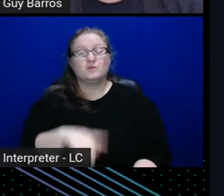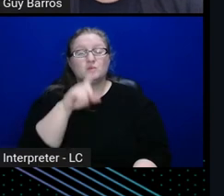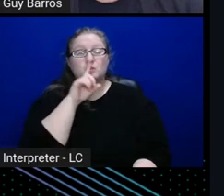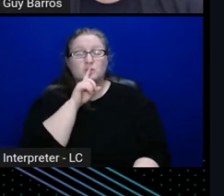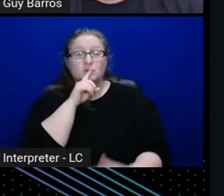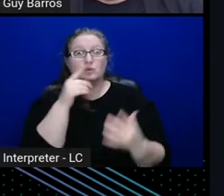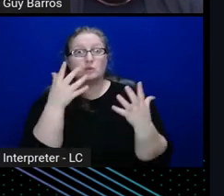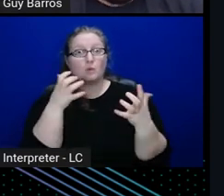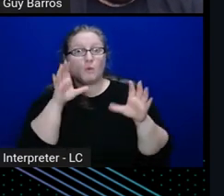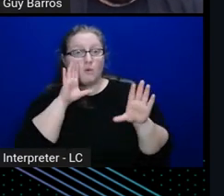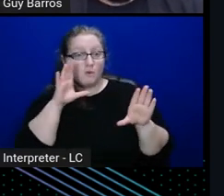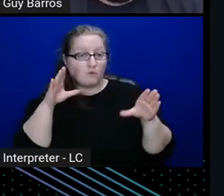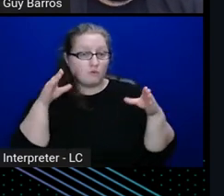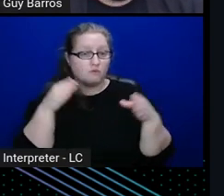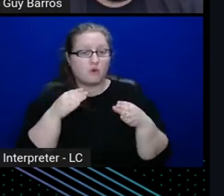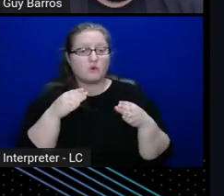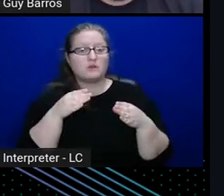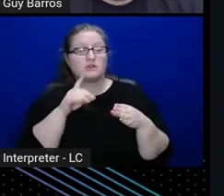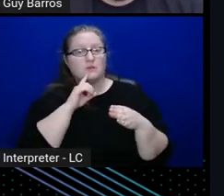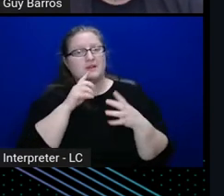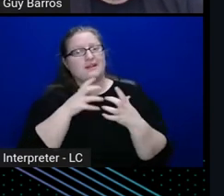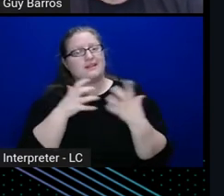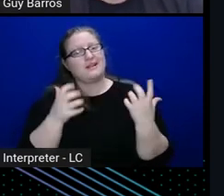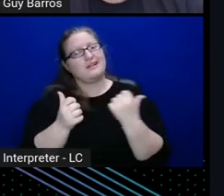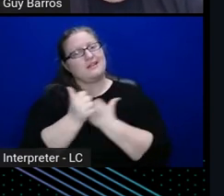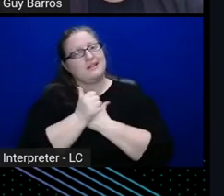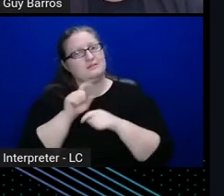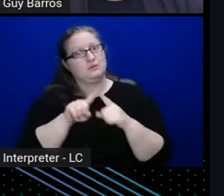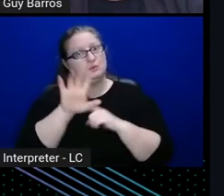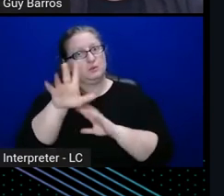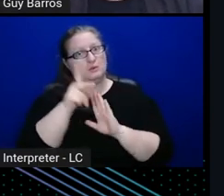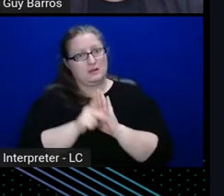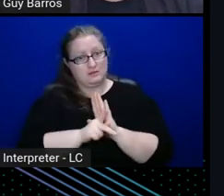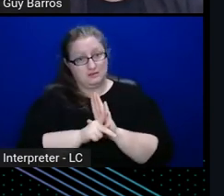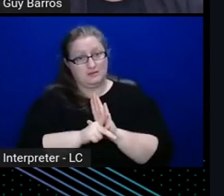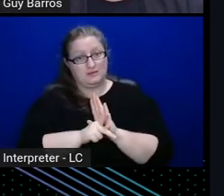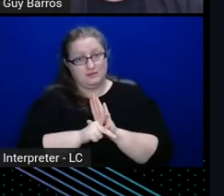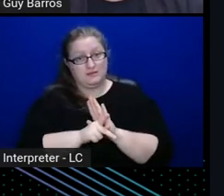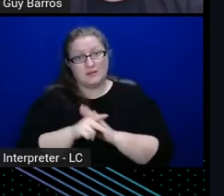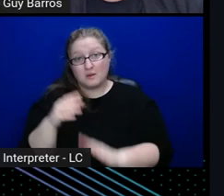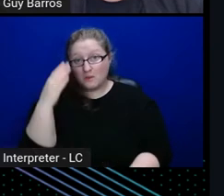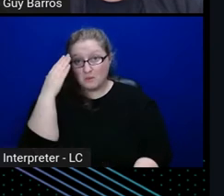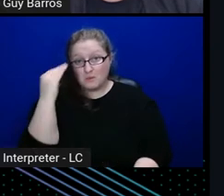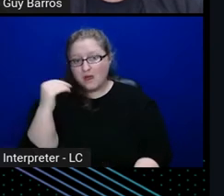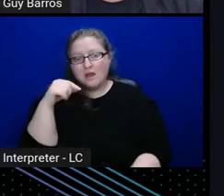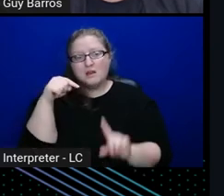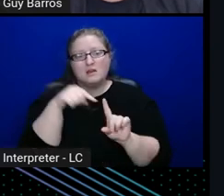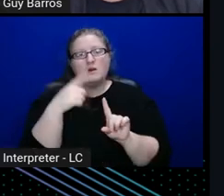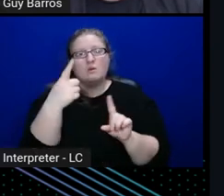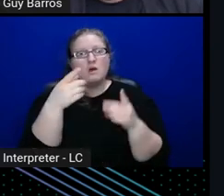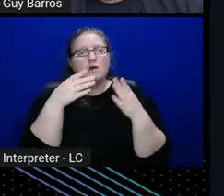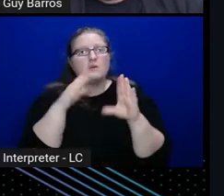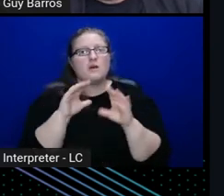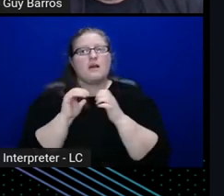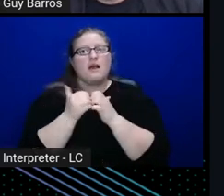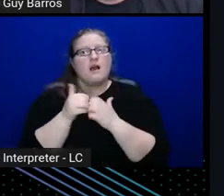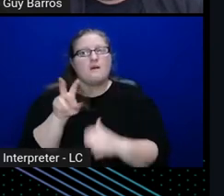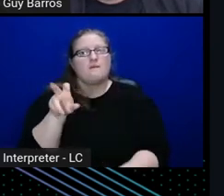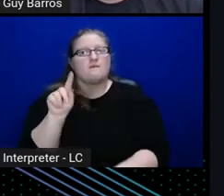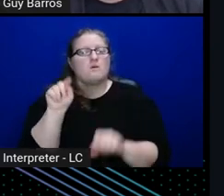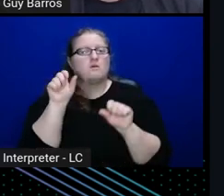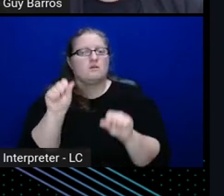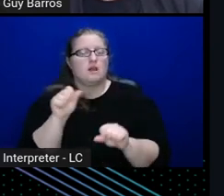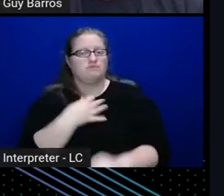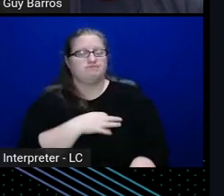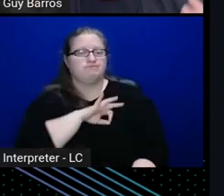lots of love to your policies, because this is one of the ways that makes vault quite useful, which is